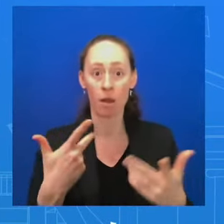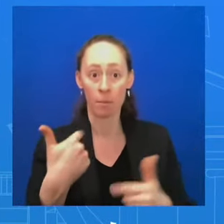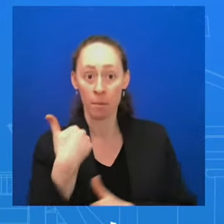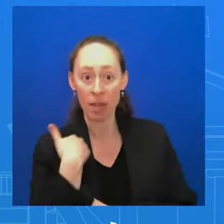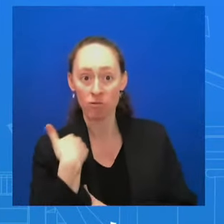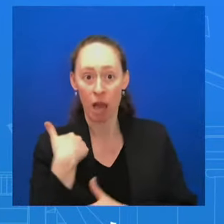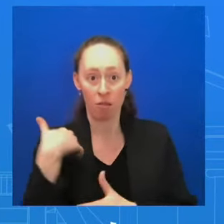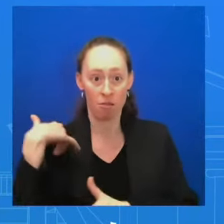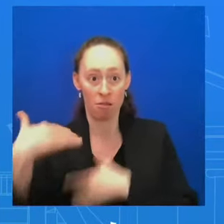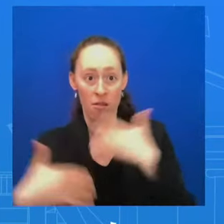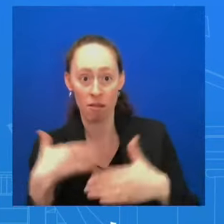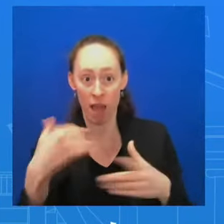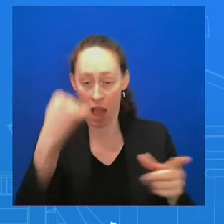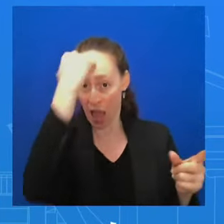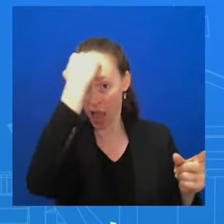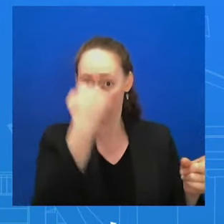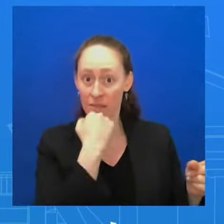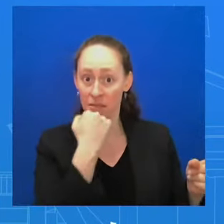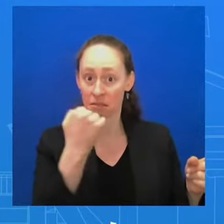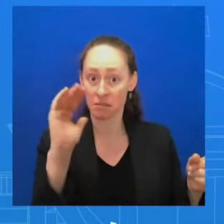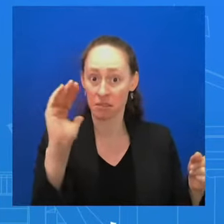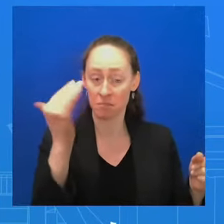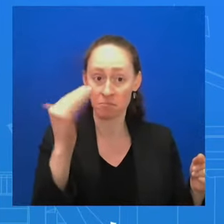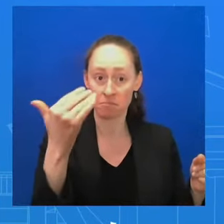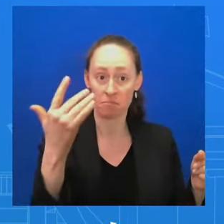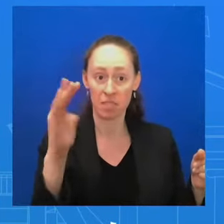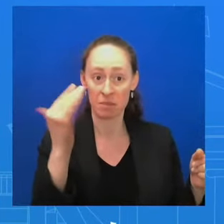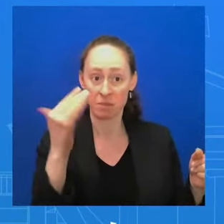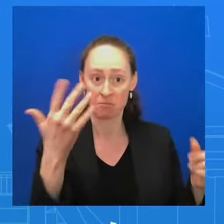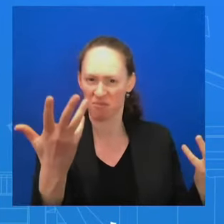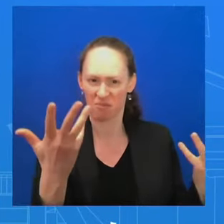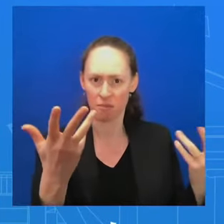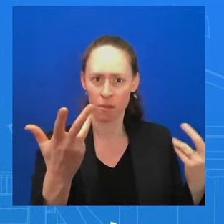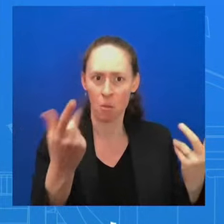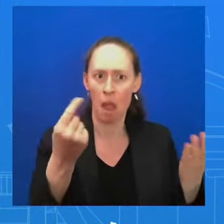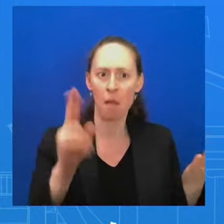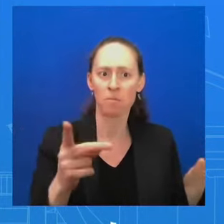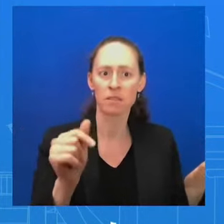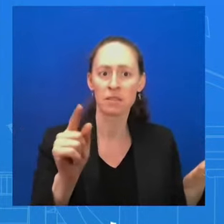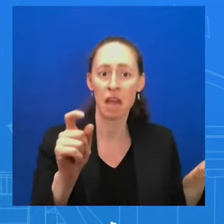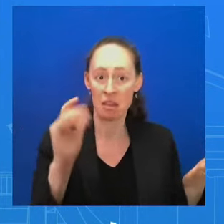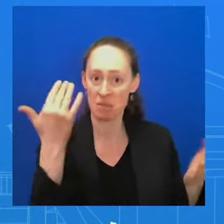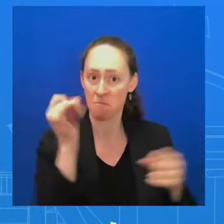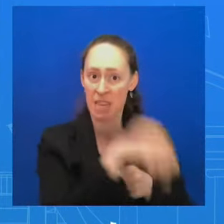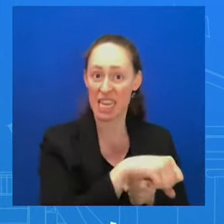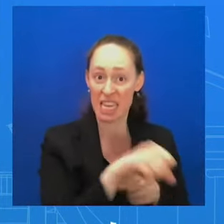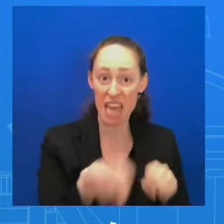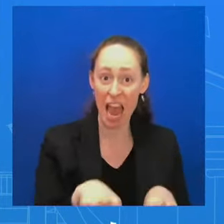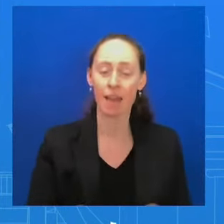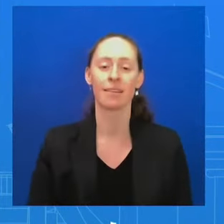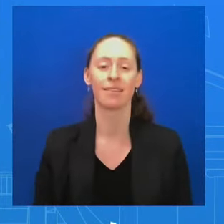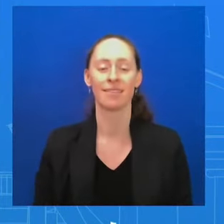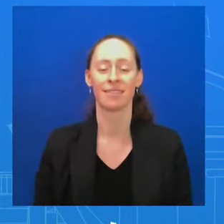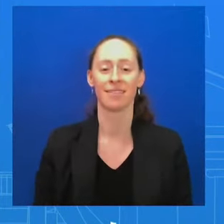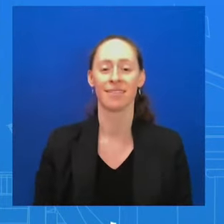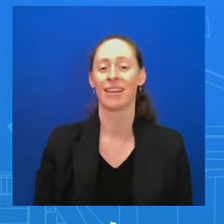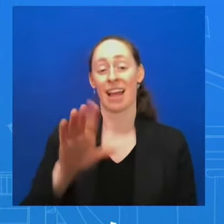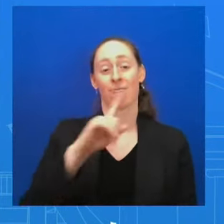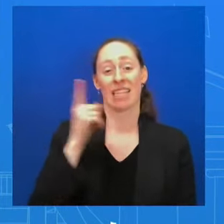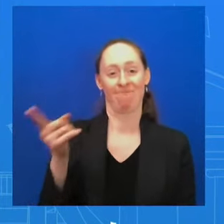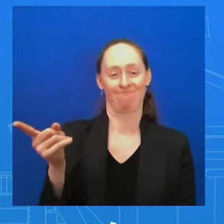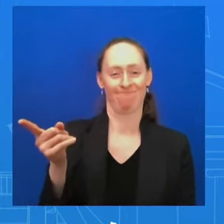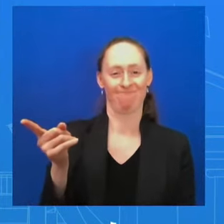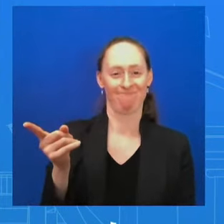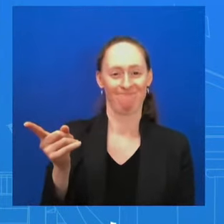Forces and the Israeli government to determine. As I've said many, many times, it's difficult to eliminate an ideology with military